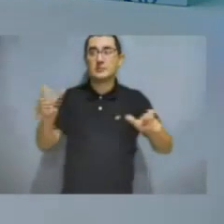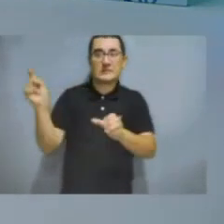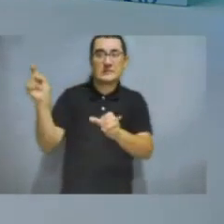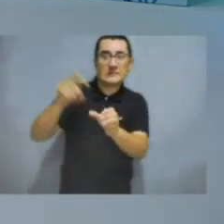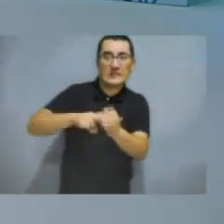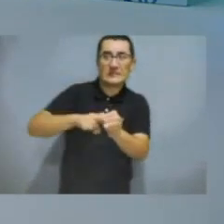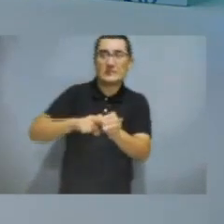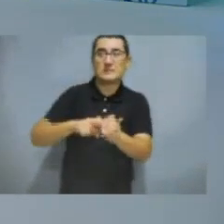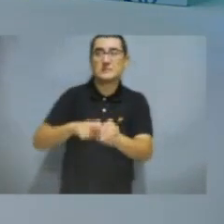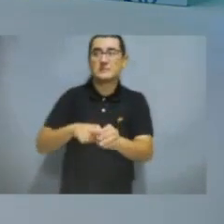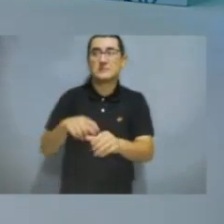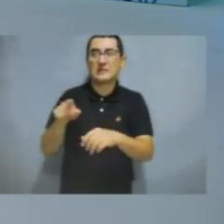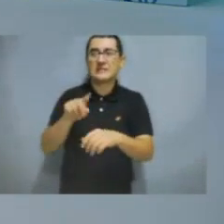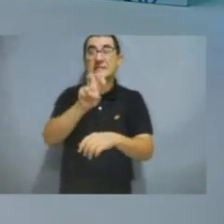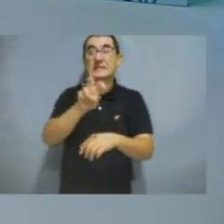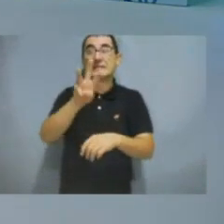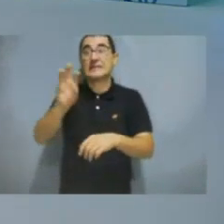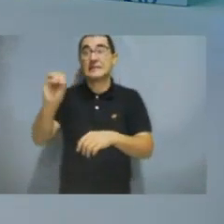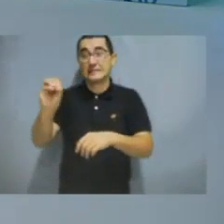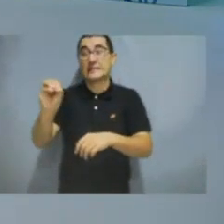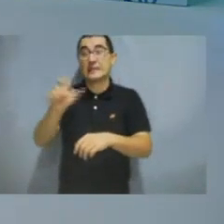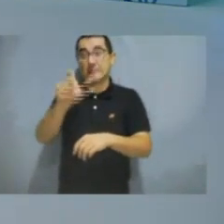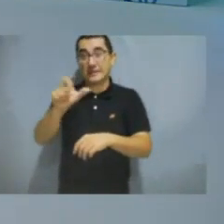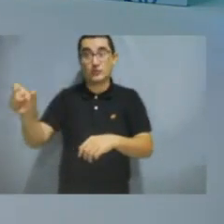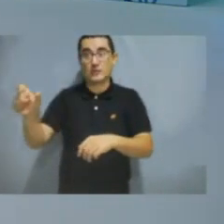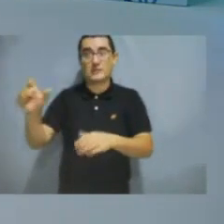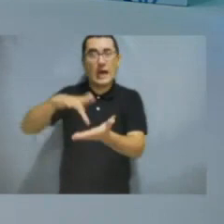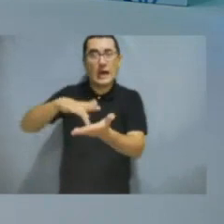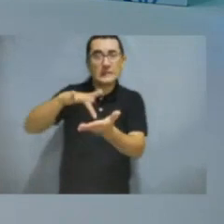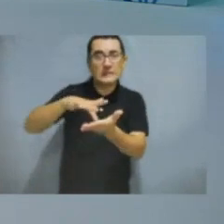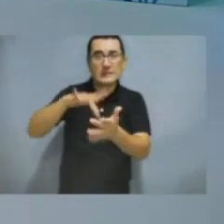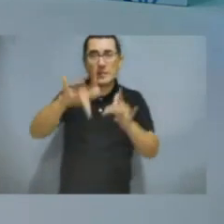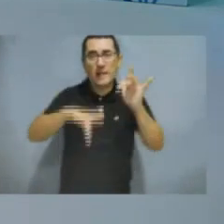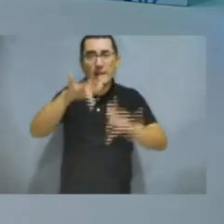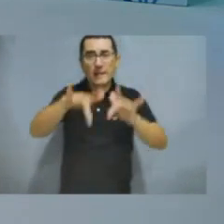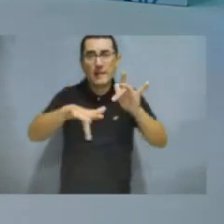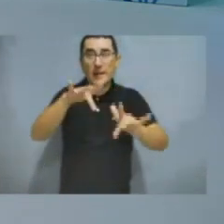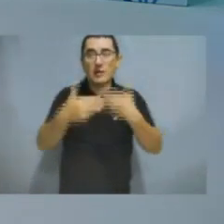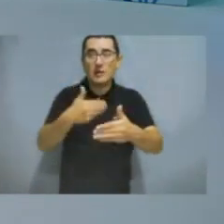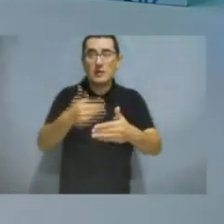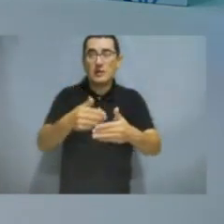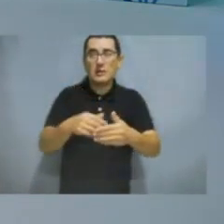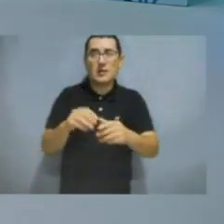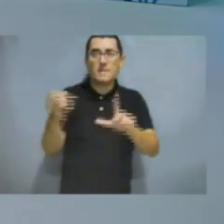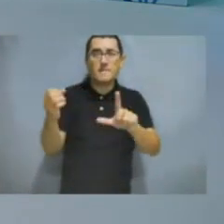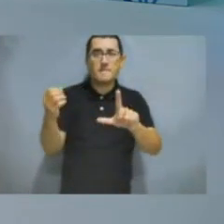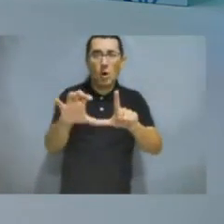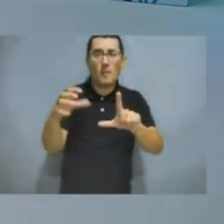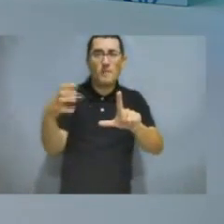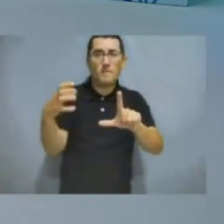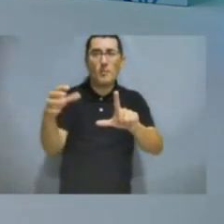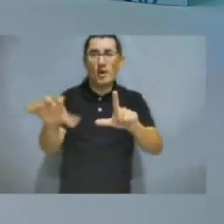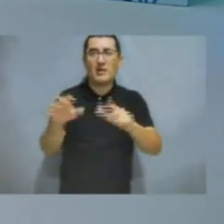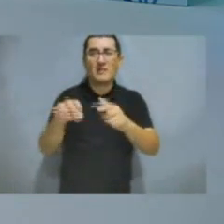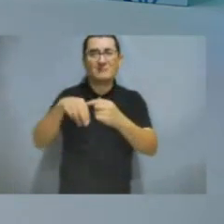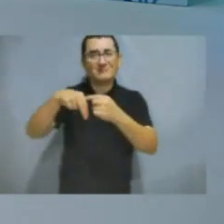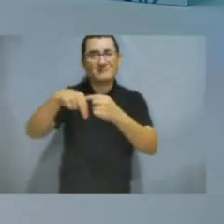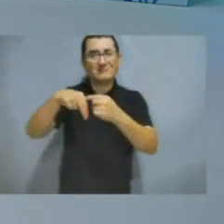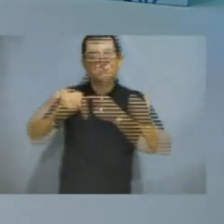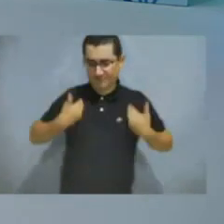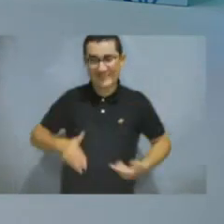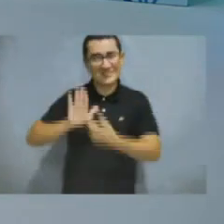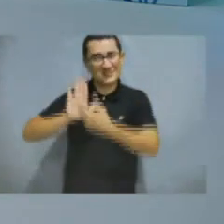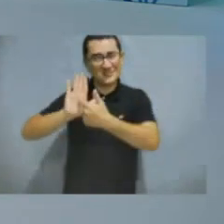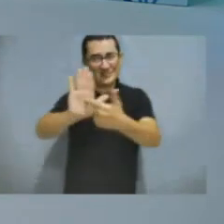over 730 persons attended the Congress. And in each presentation, during each discussion, we